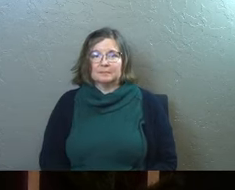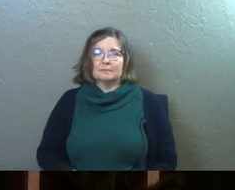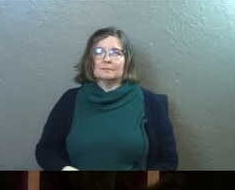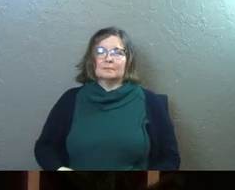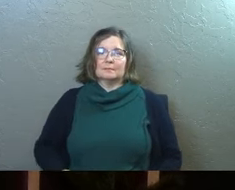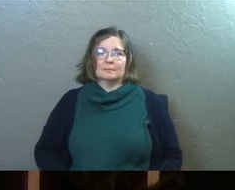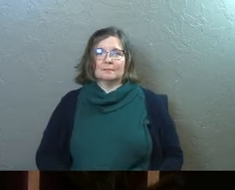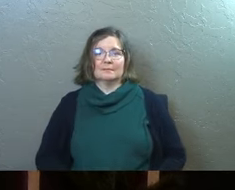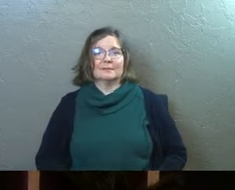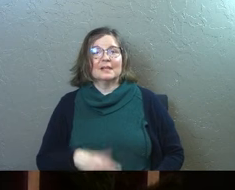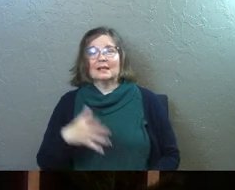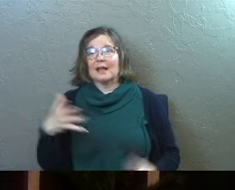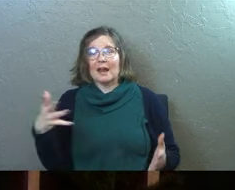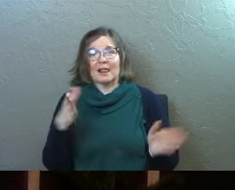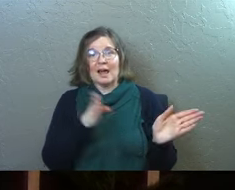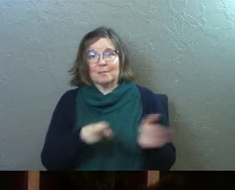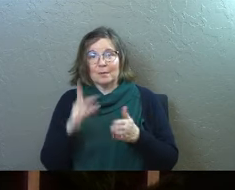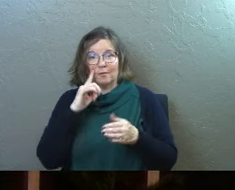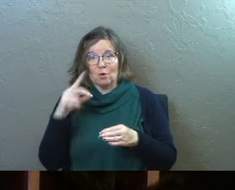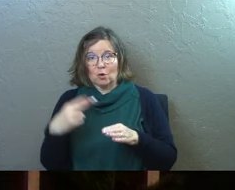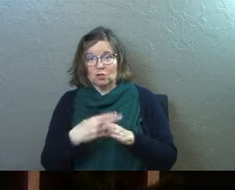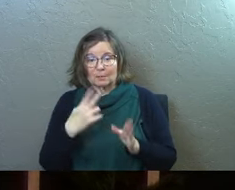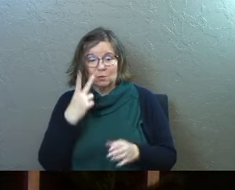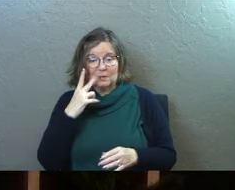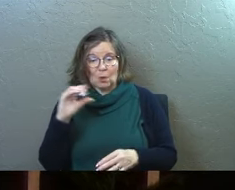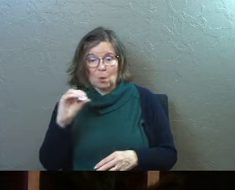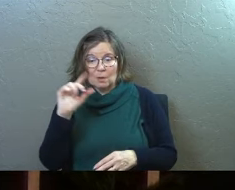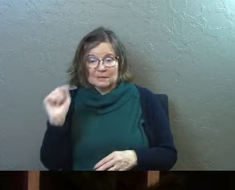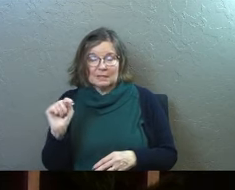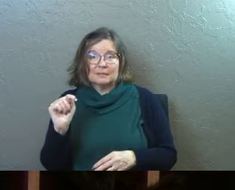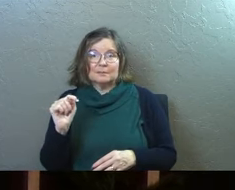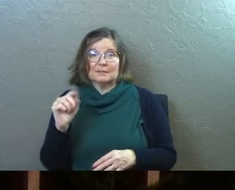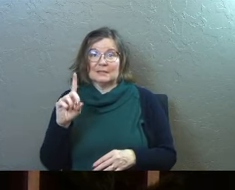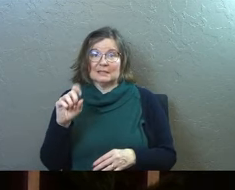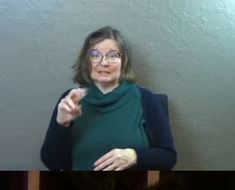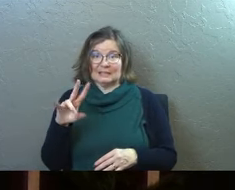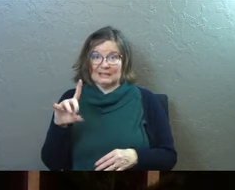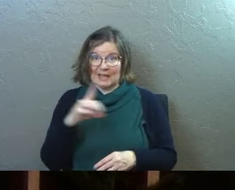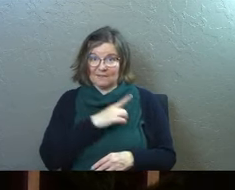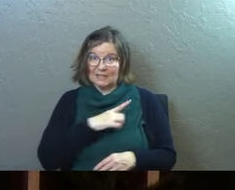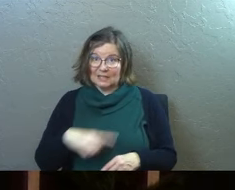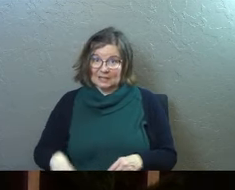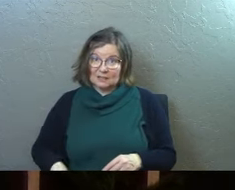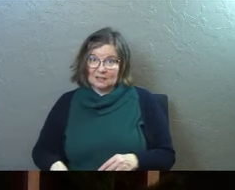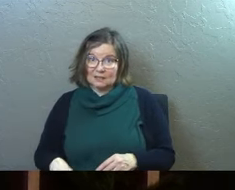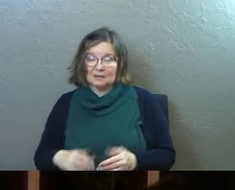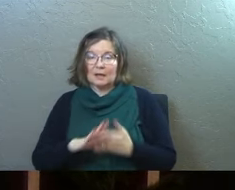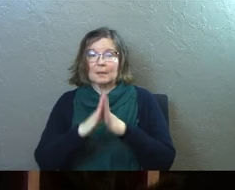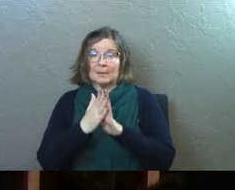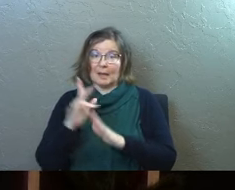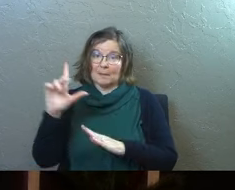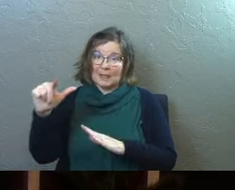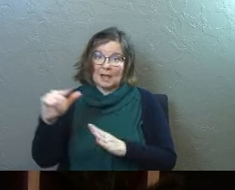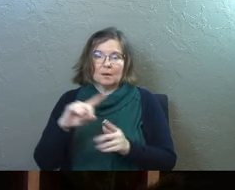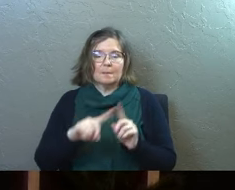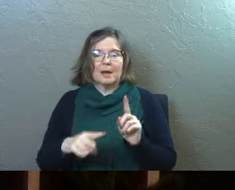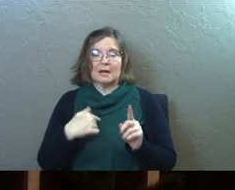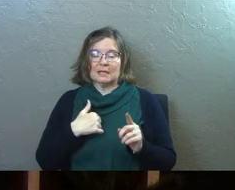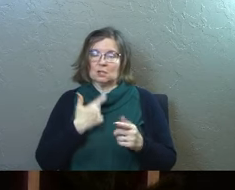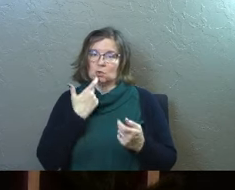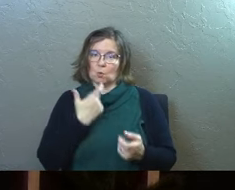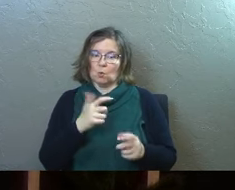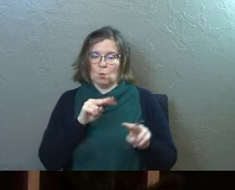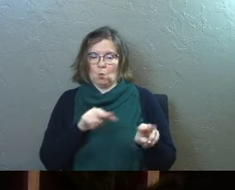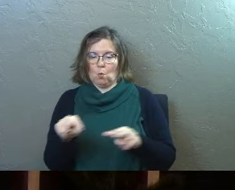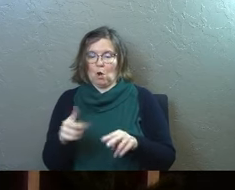Not a whole lot of preparation for shepherds. Even see in the old Testament, David is King David becomes later, but he's, he's